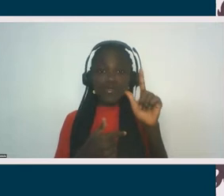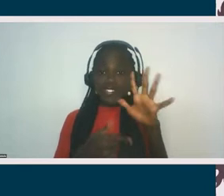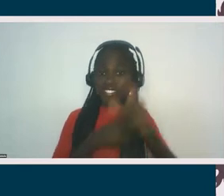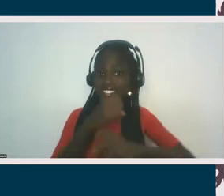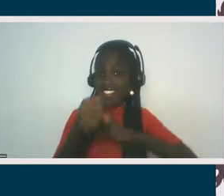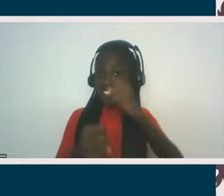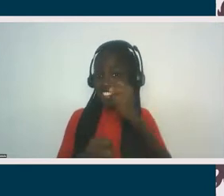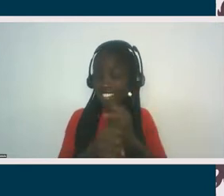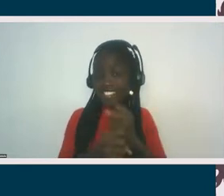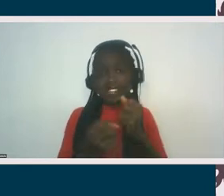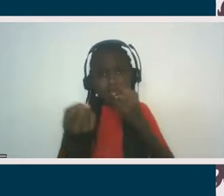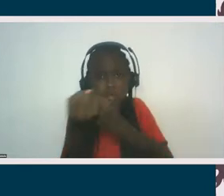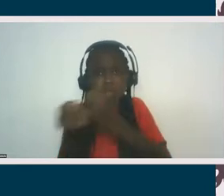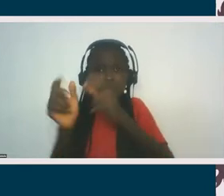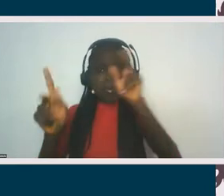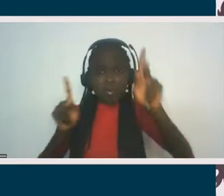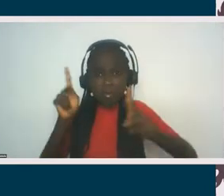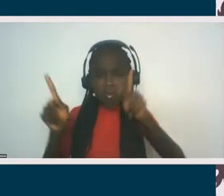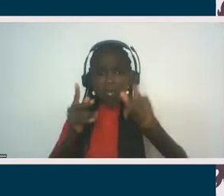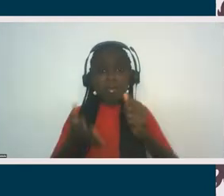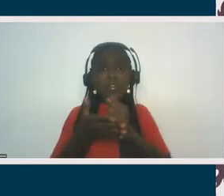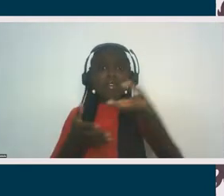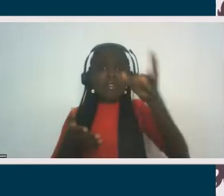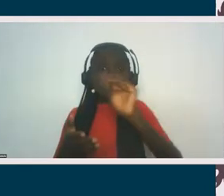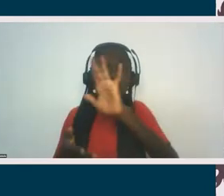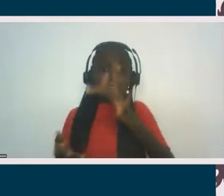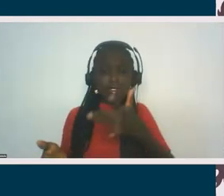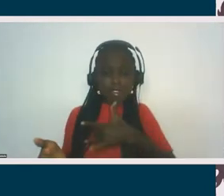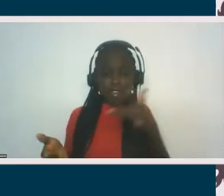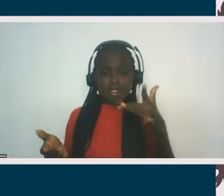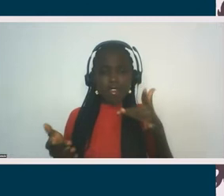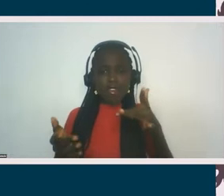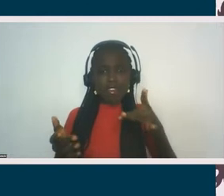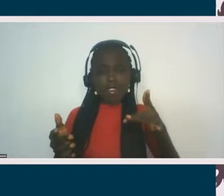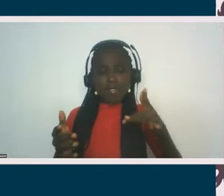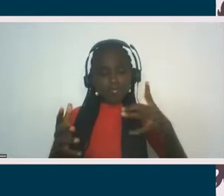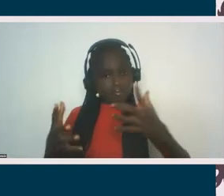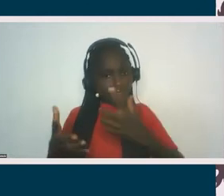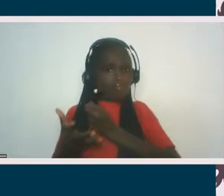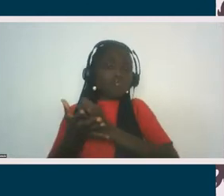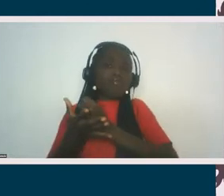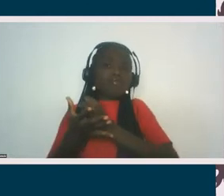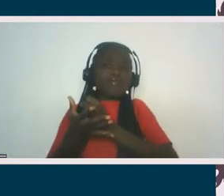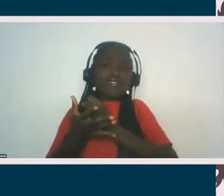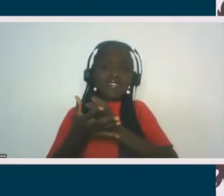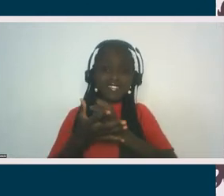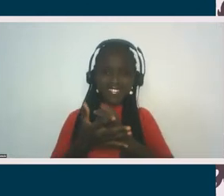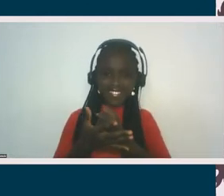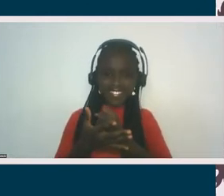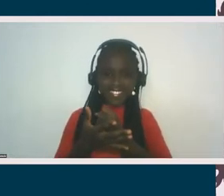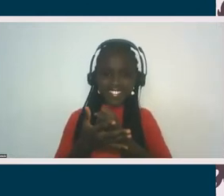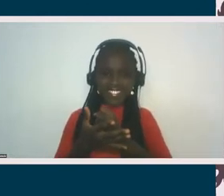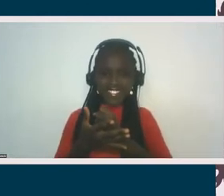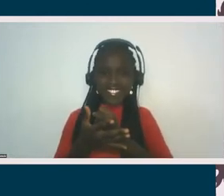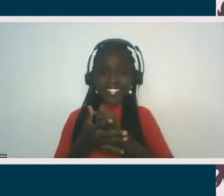and reclaiming their heart, magic, and sovereignty. As a self-described Jew-Yorkan, New